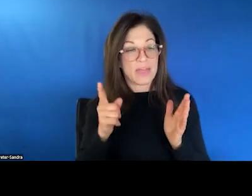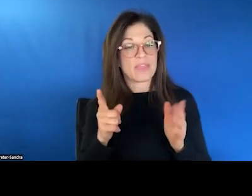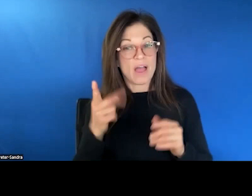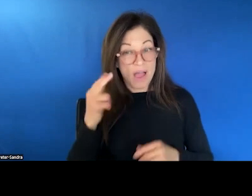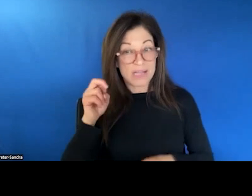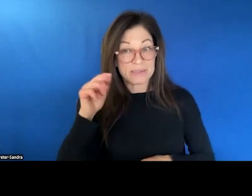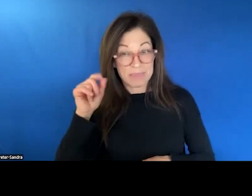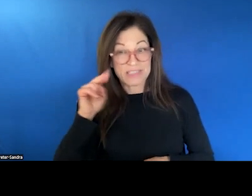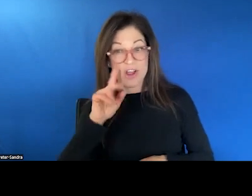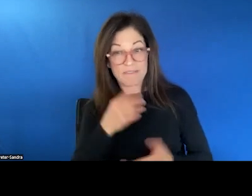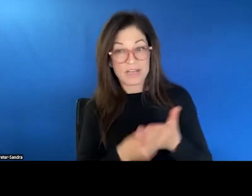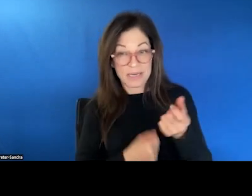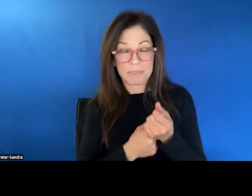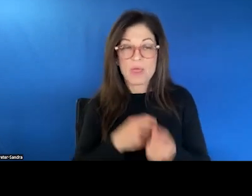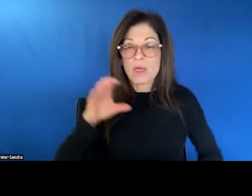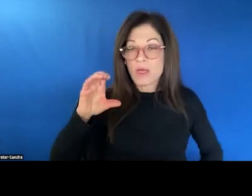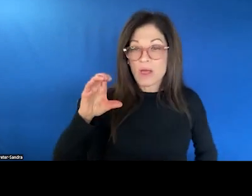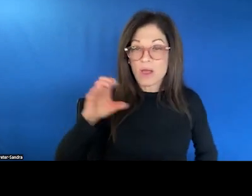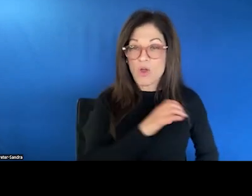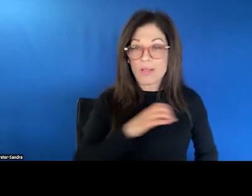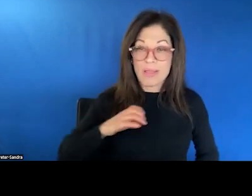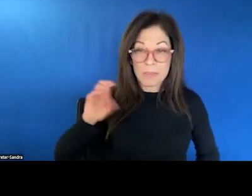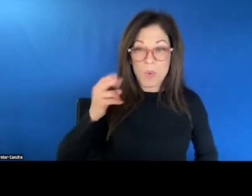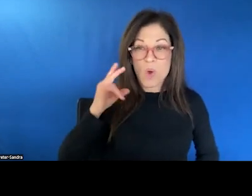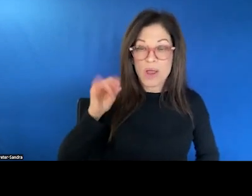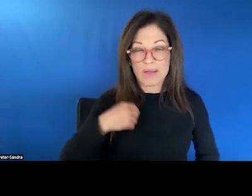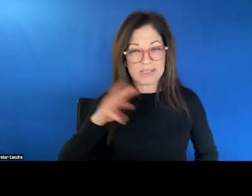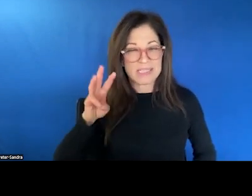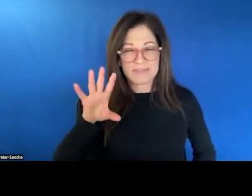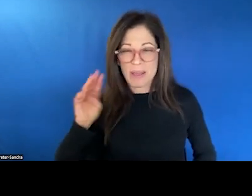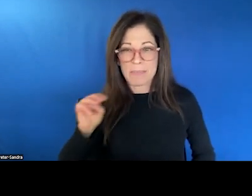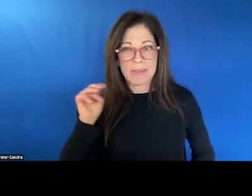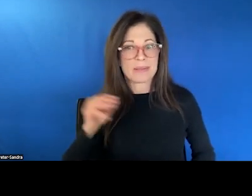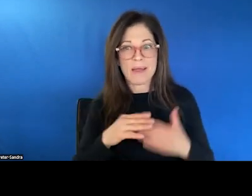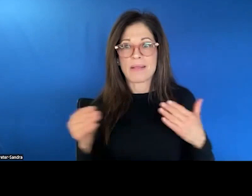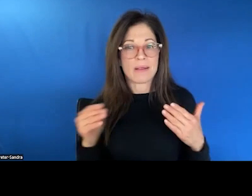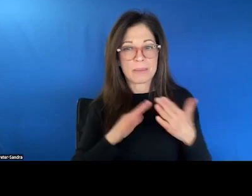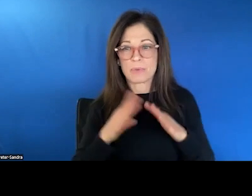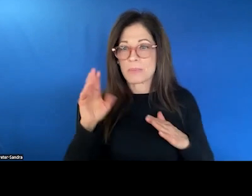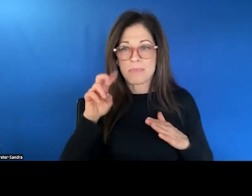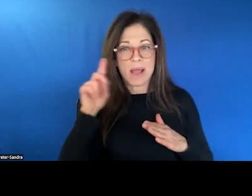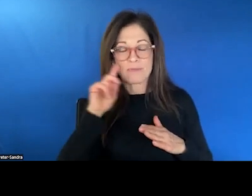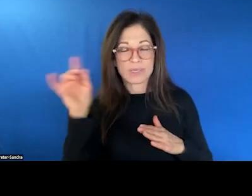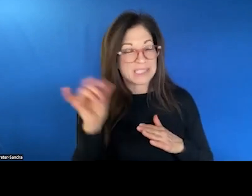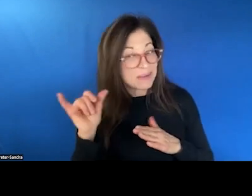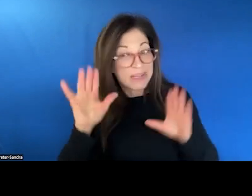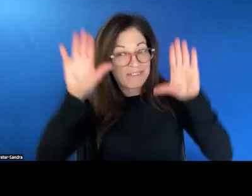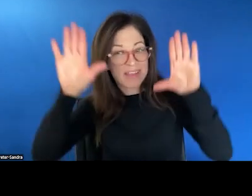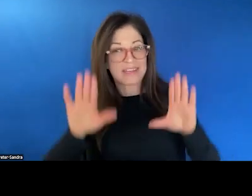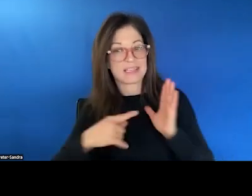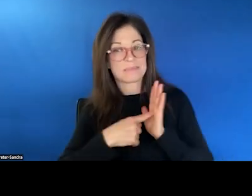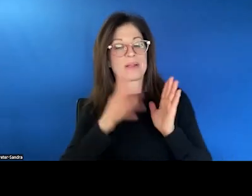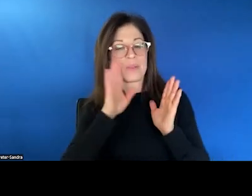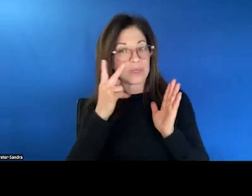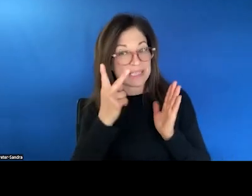Ohio has a $65 million community bond for a similarly fantastic model that we'll